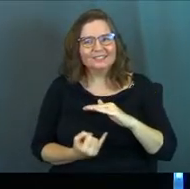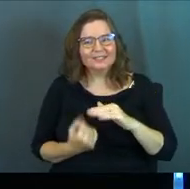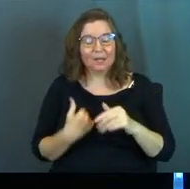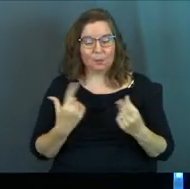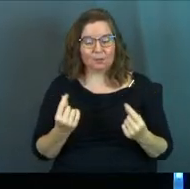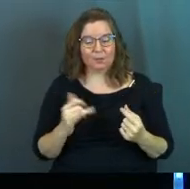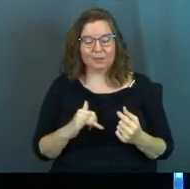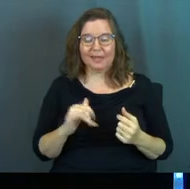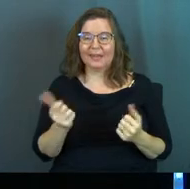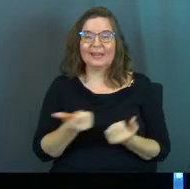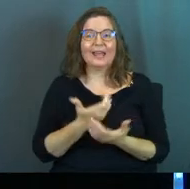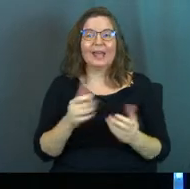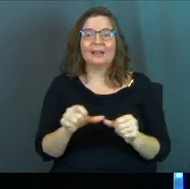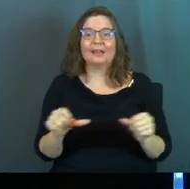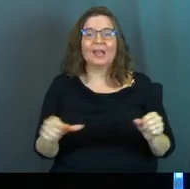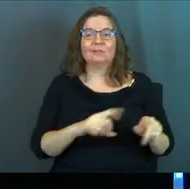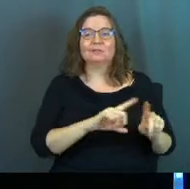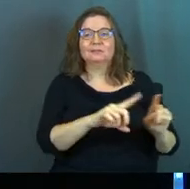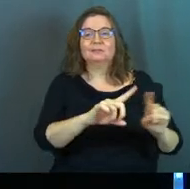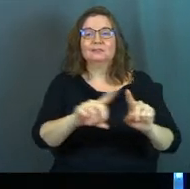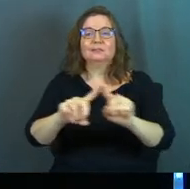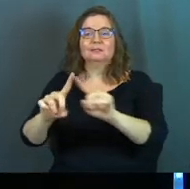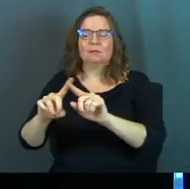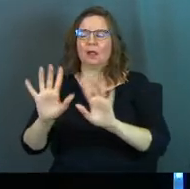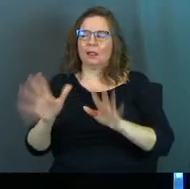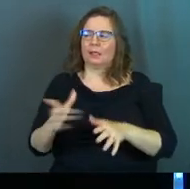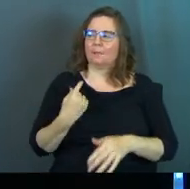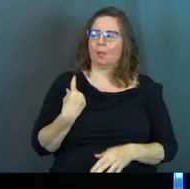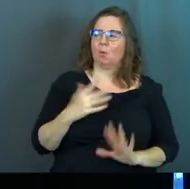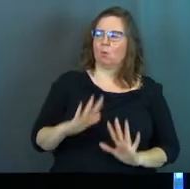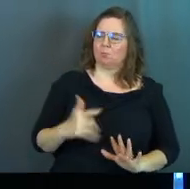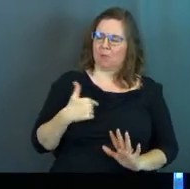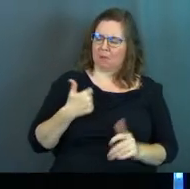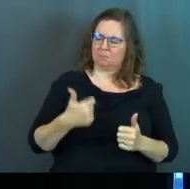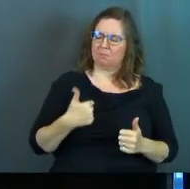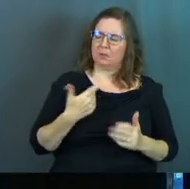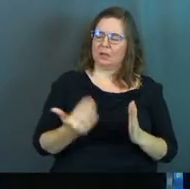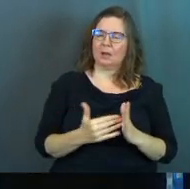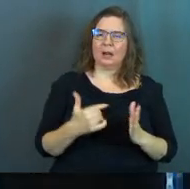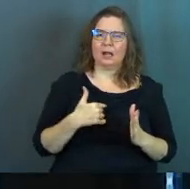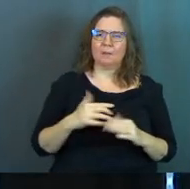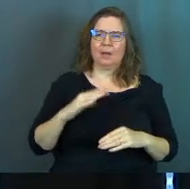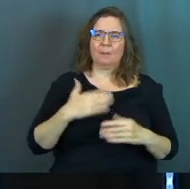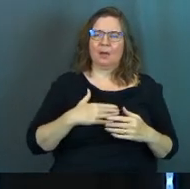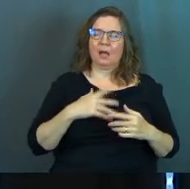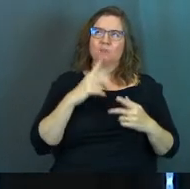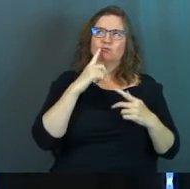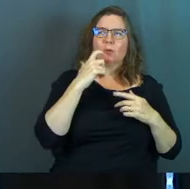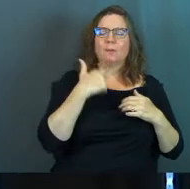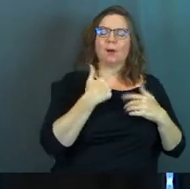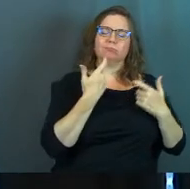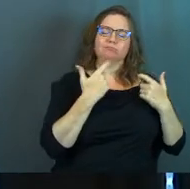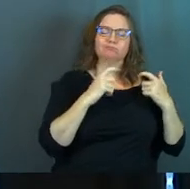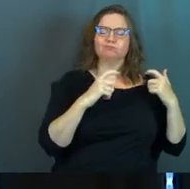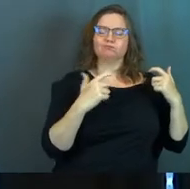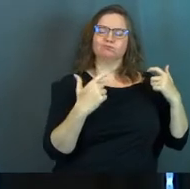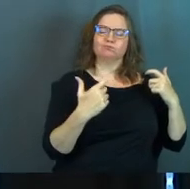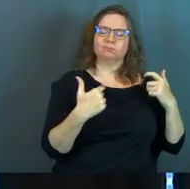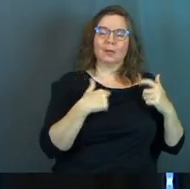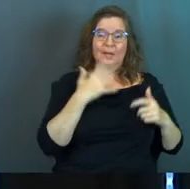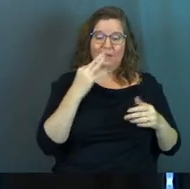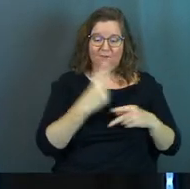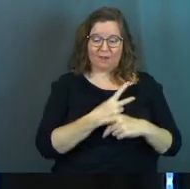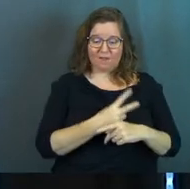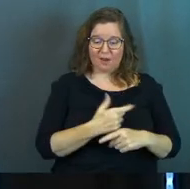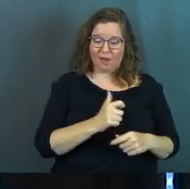And we can do that in any area of our life. It's like, leave me alone. I'm good. Again, I've got my dark little dream over here. I'm going to figure this out.